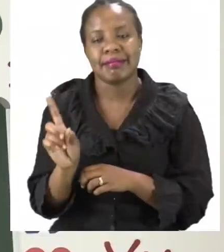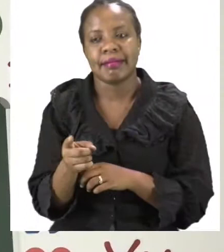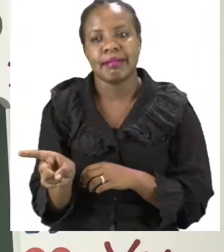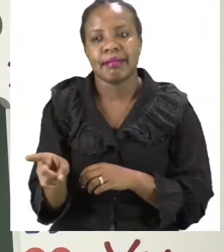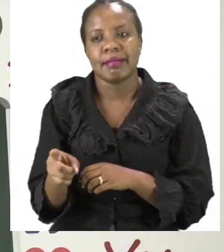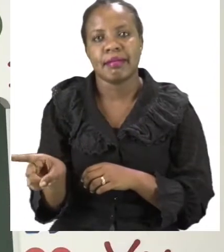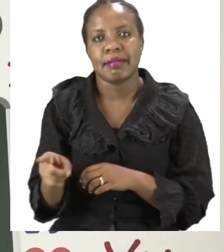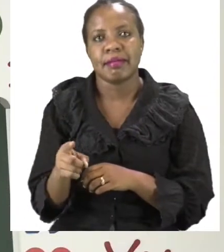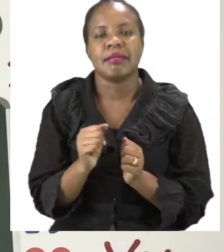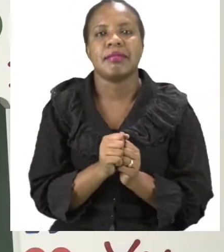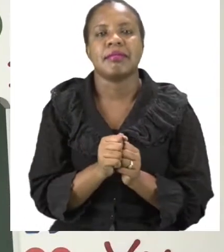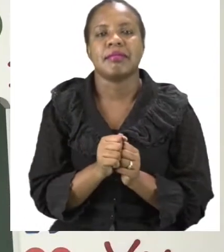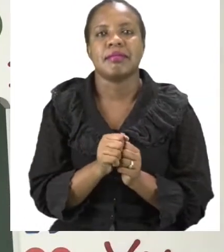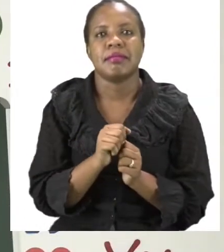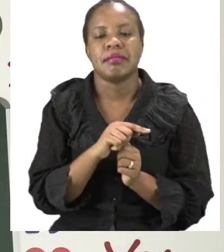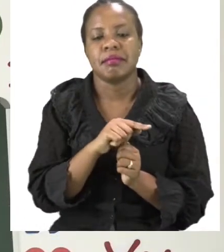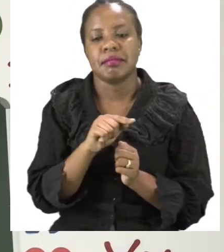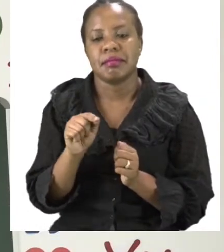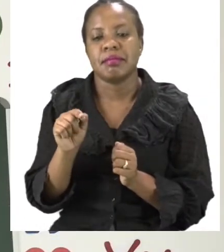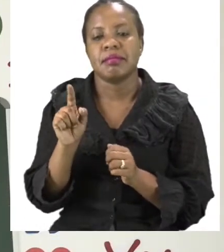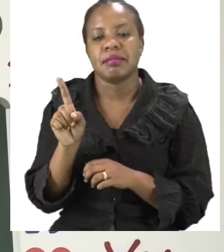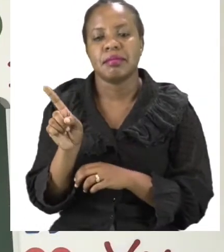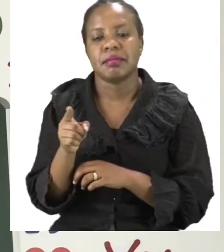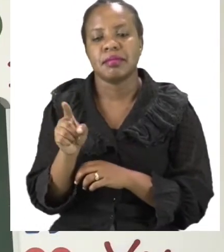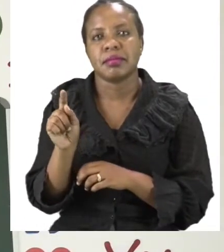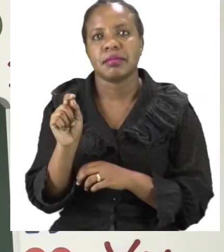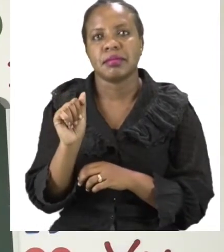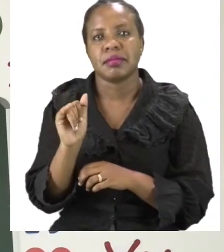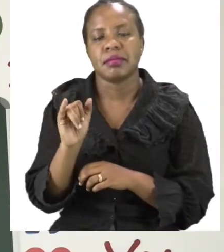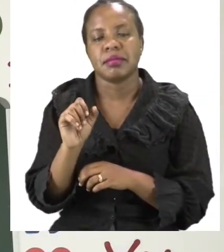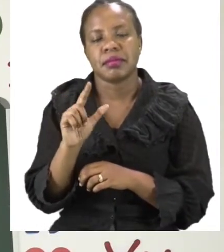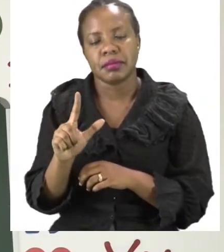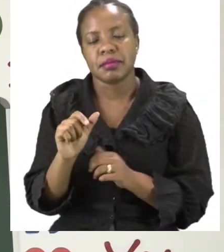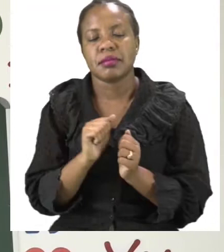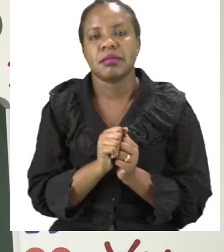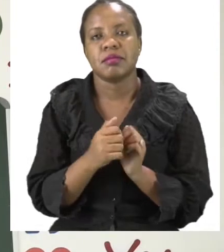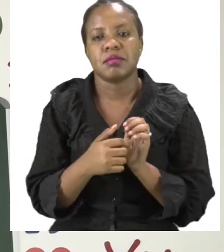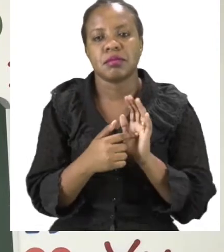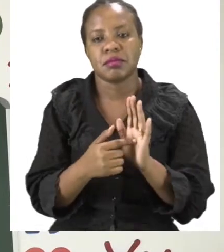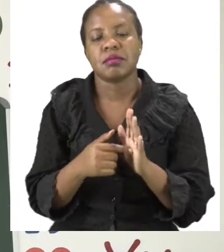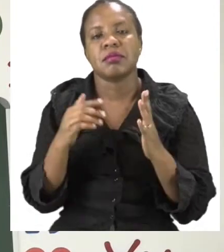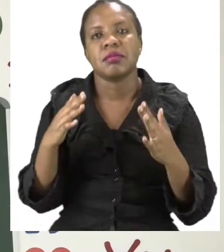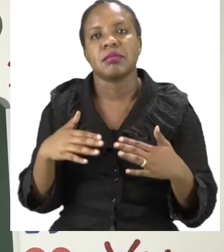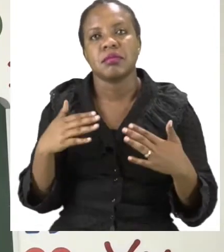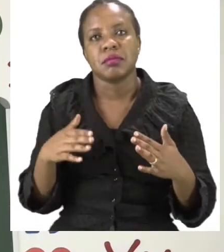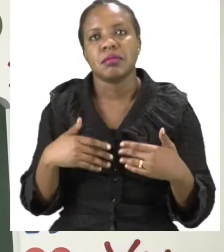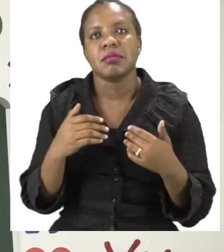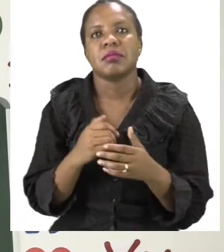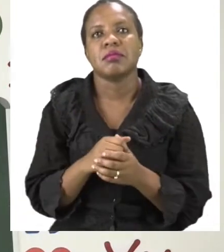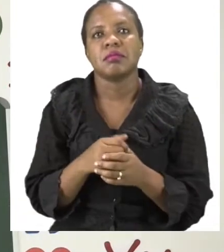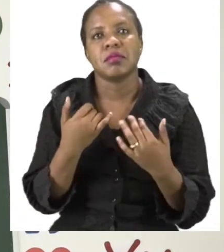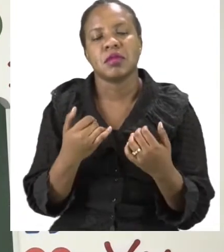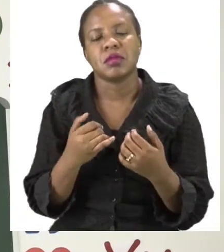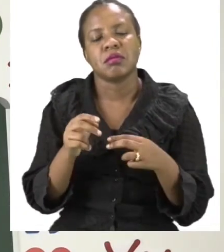the first it's or the second it's or the third it's?